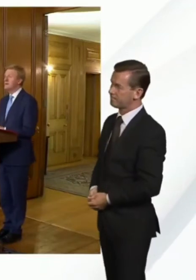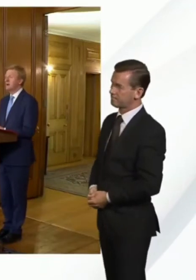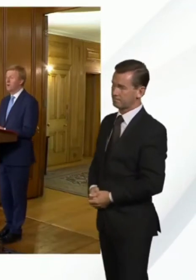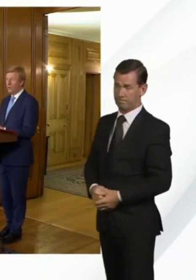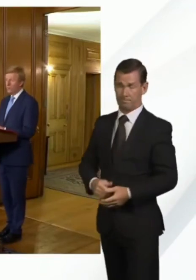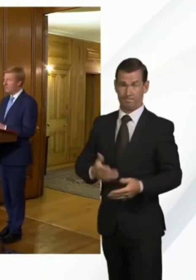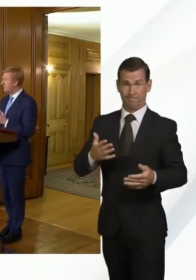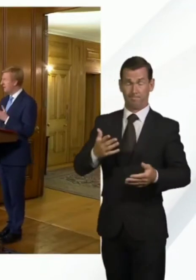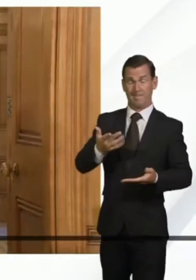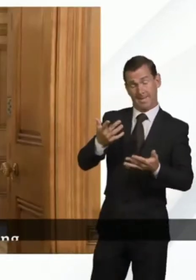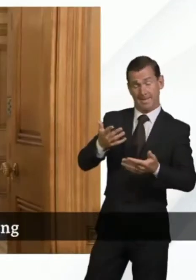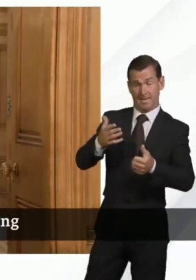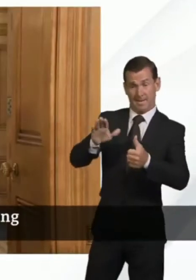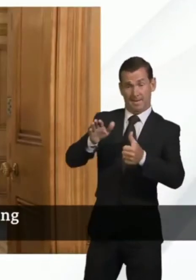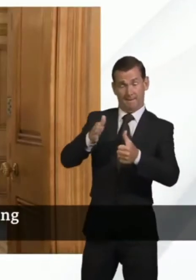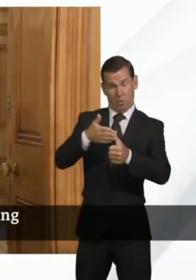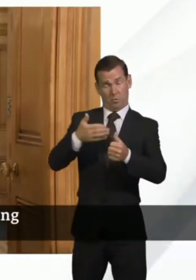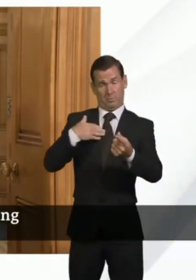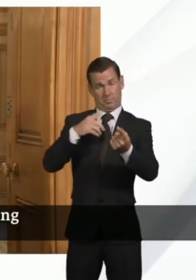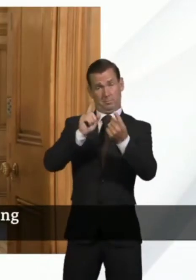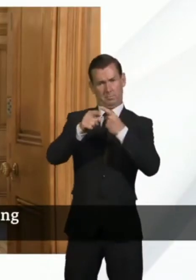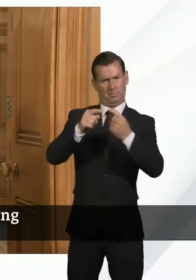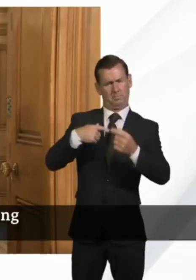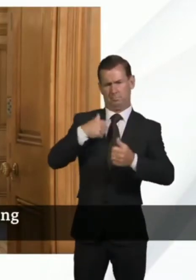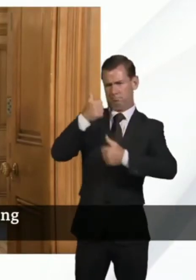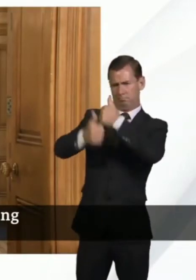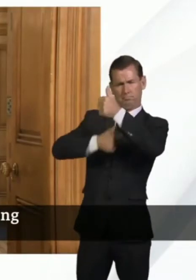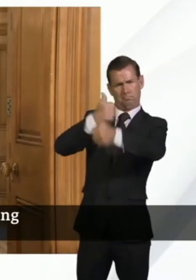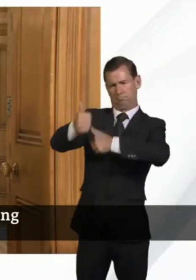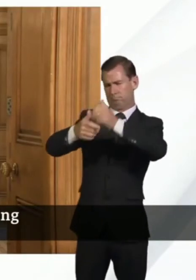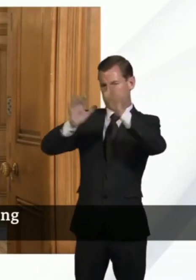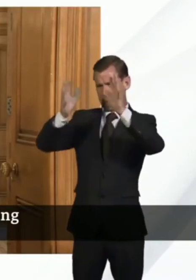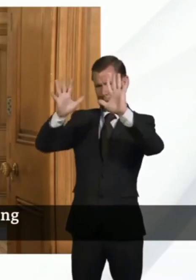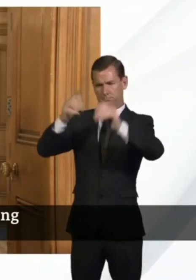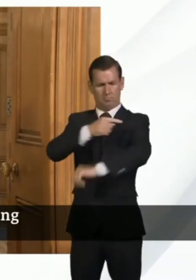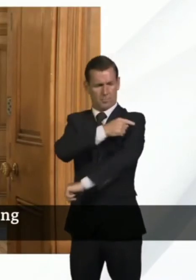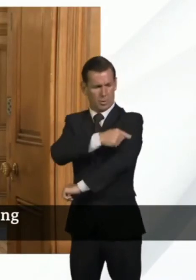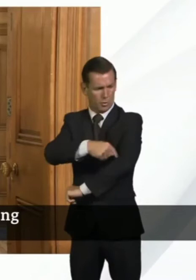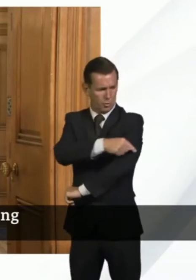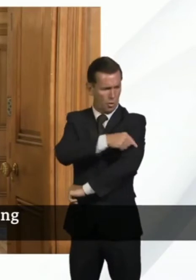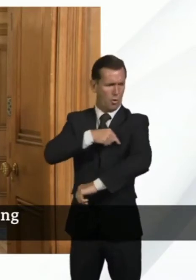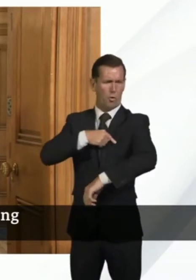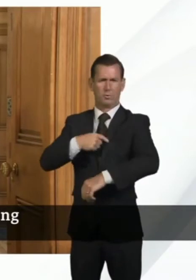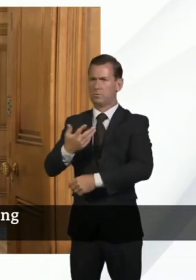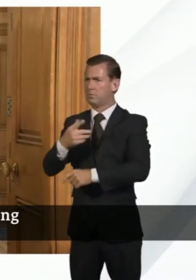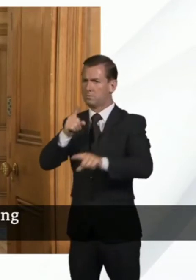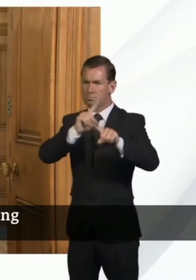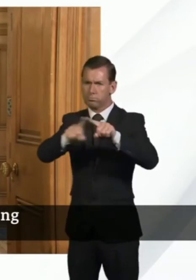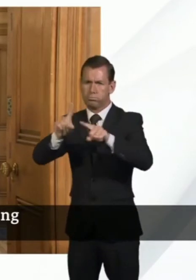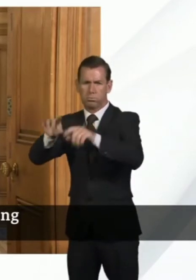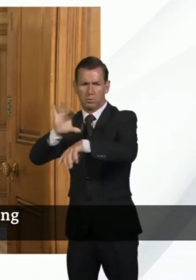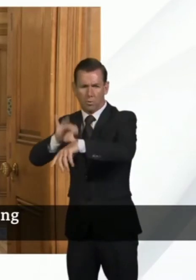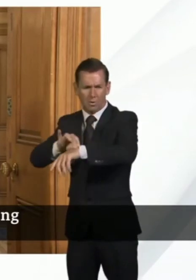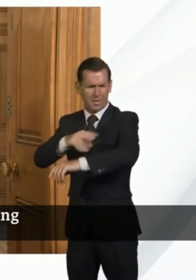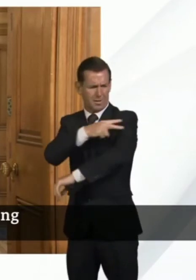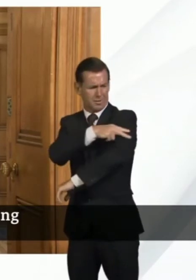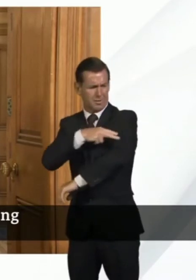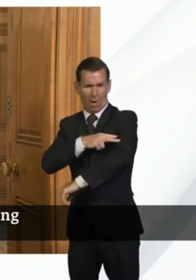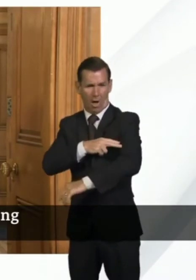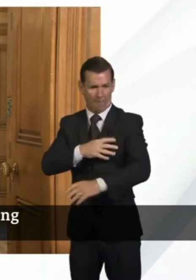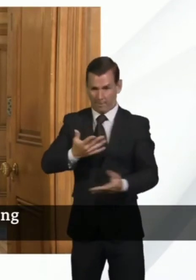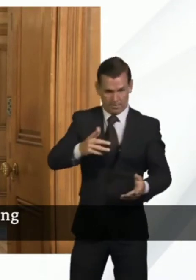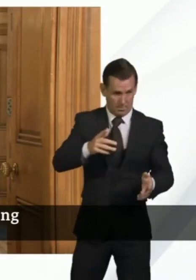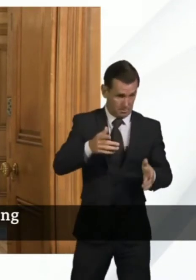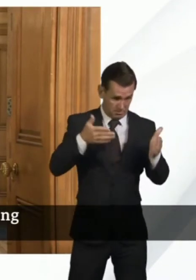Heather, to all of the nurses and other front line staff in the NHS who've done so much during this